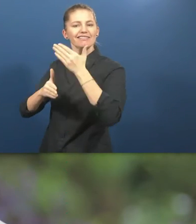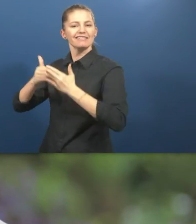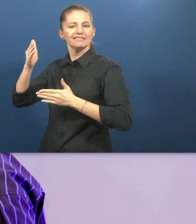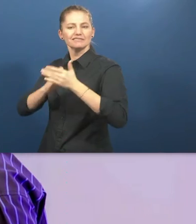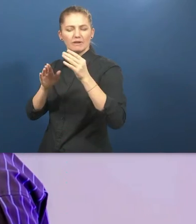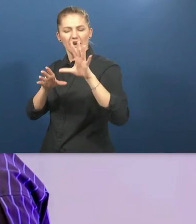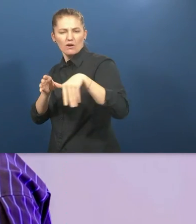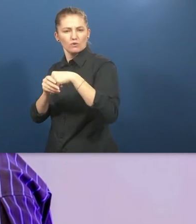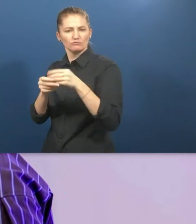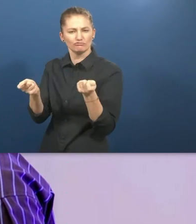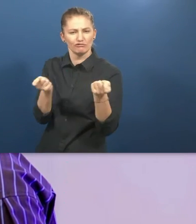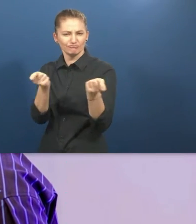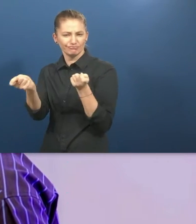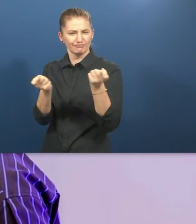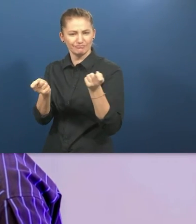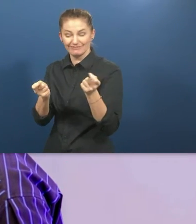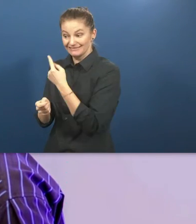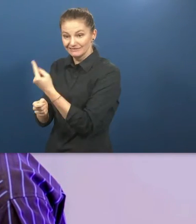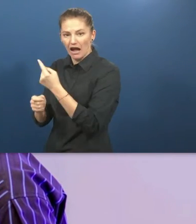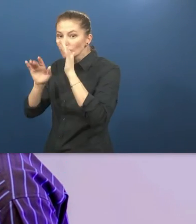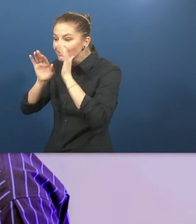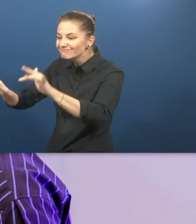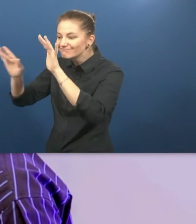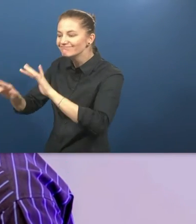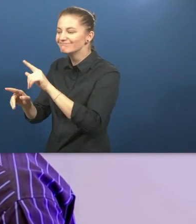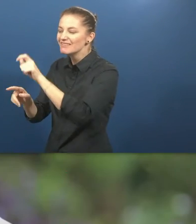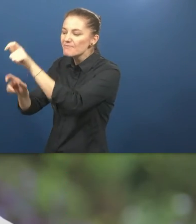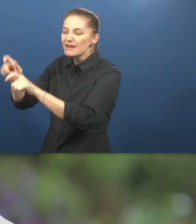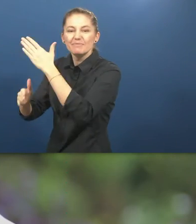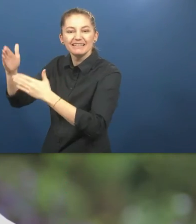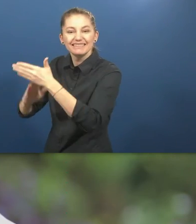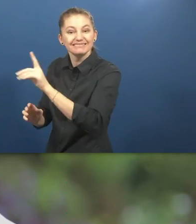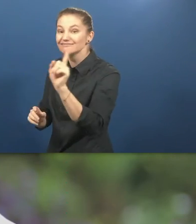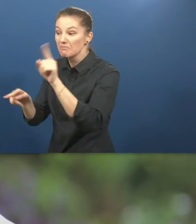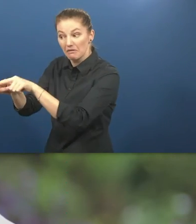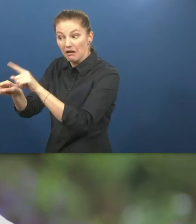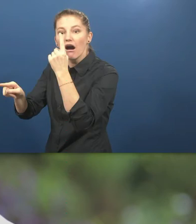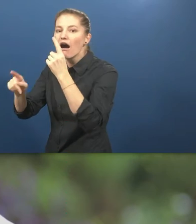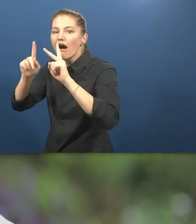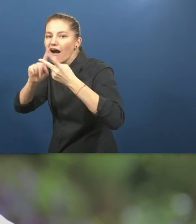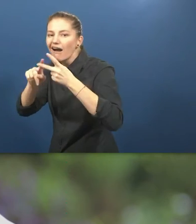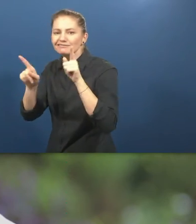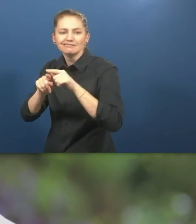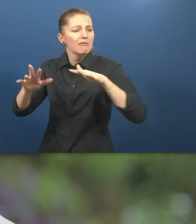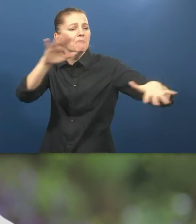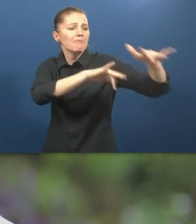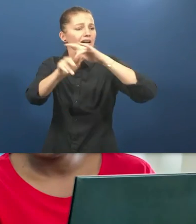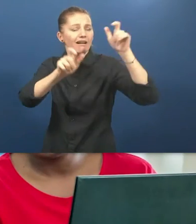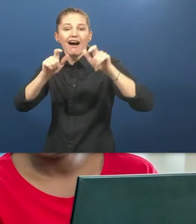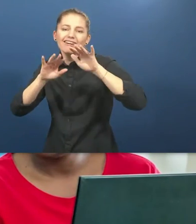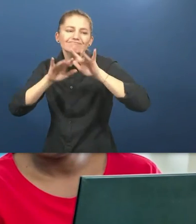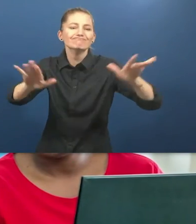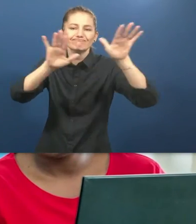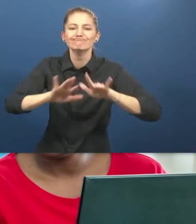facilitators who don't only inspire persons with disabilities and the mainstream actors, providers, but